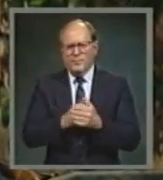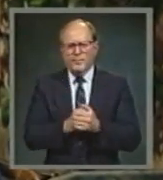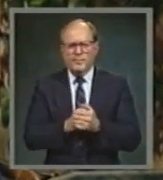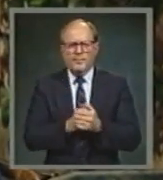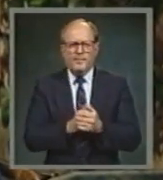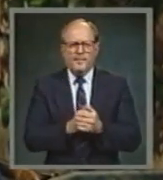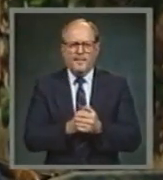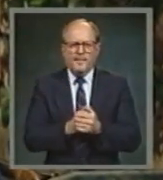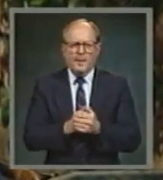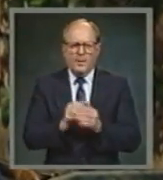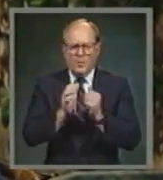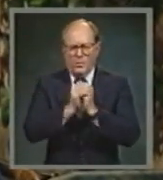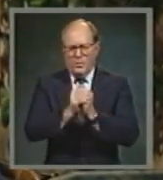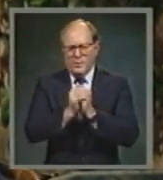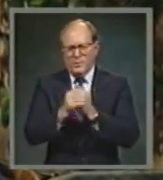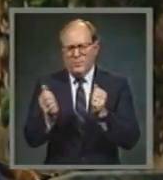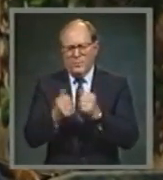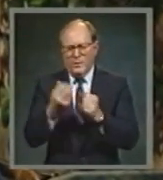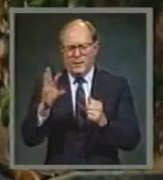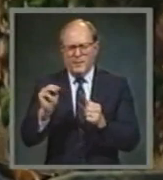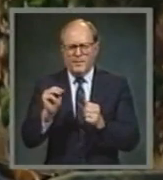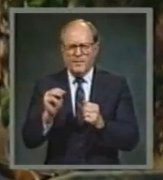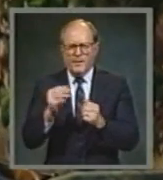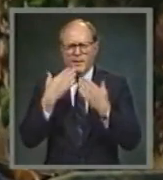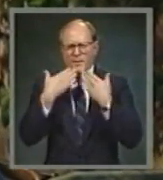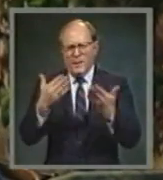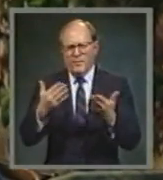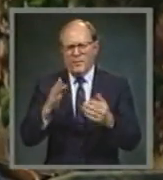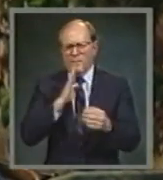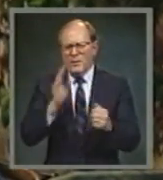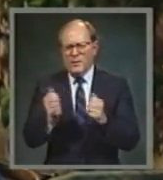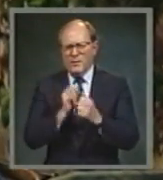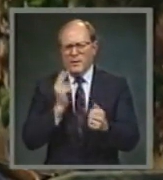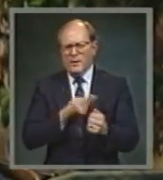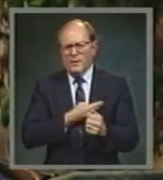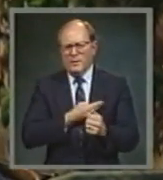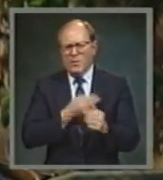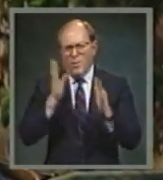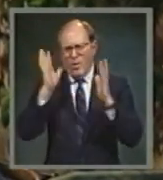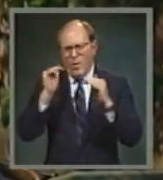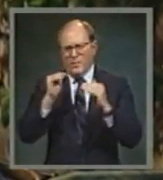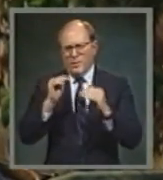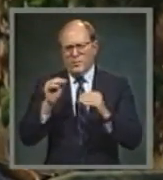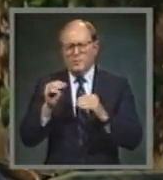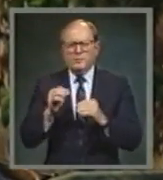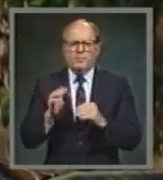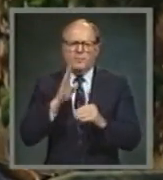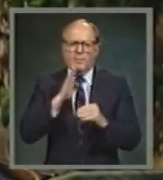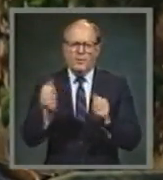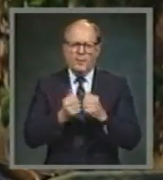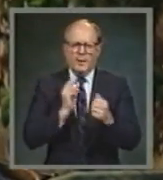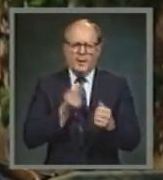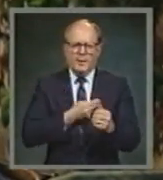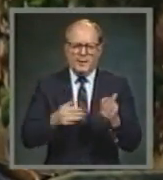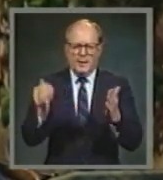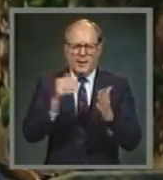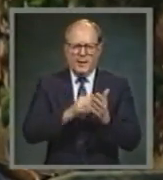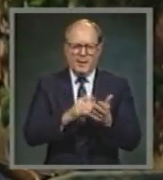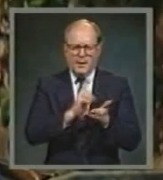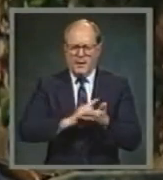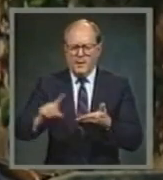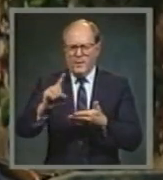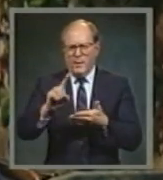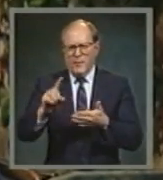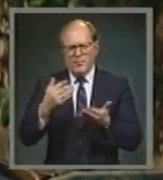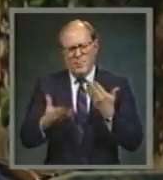near you. Do worship with them. Thanks for being with us and we hope you do it again next week and hope that during the week that